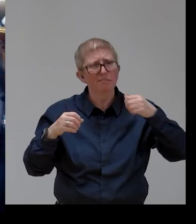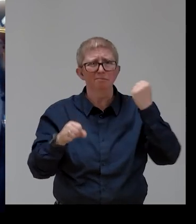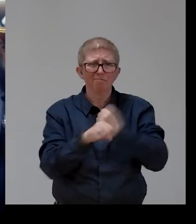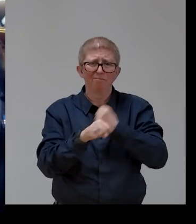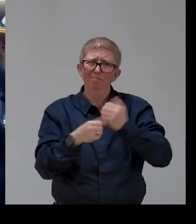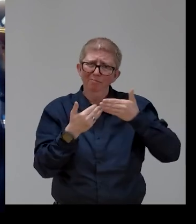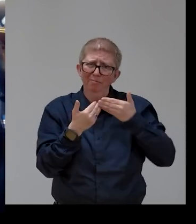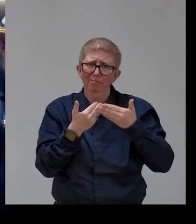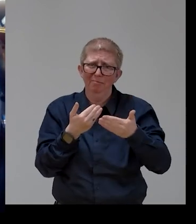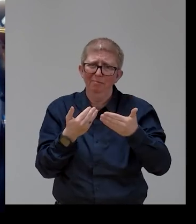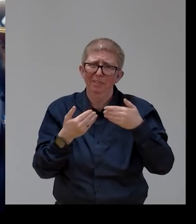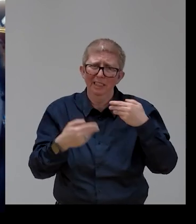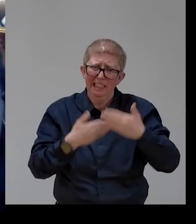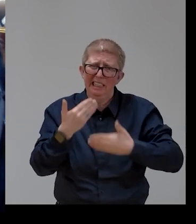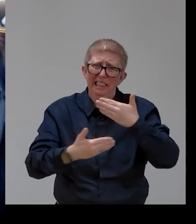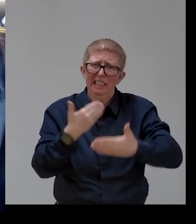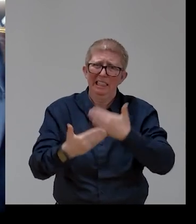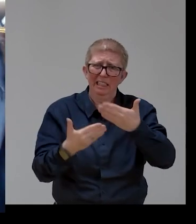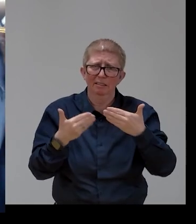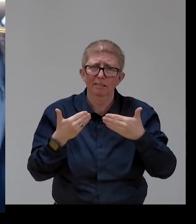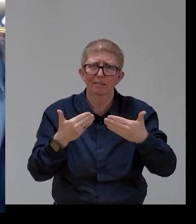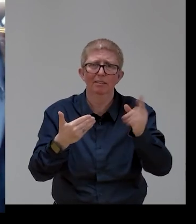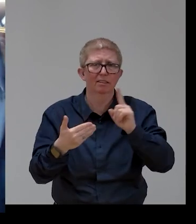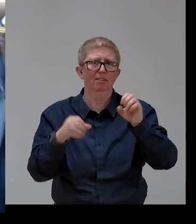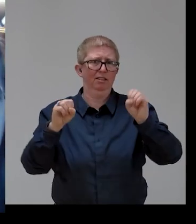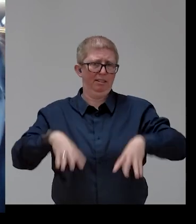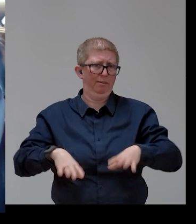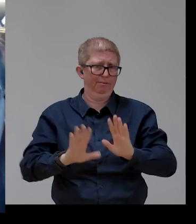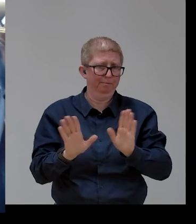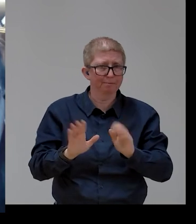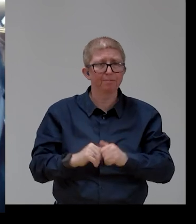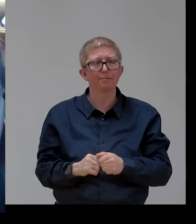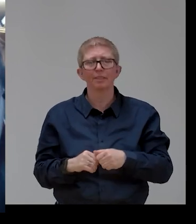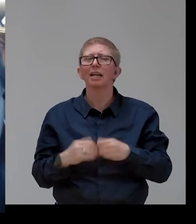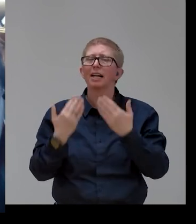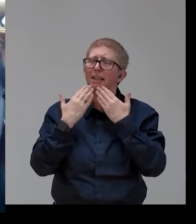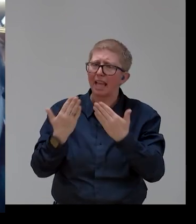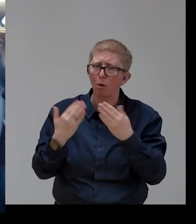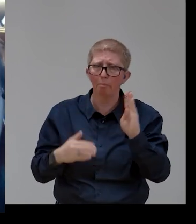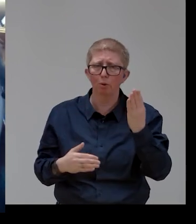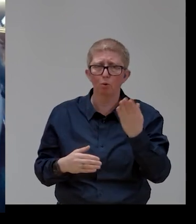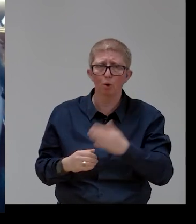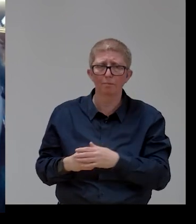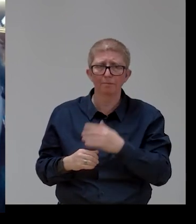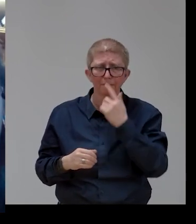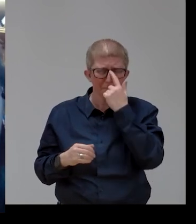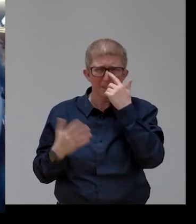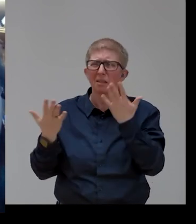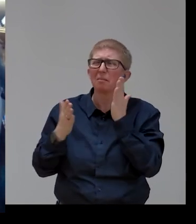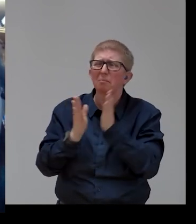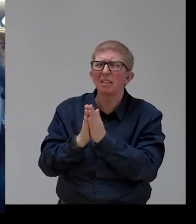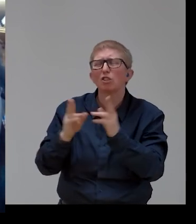Thank you. Thank you very much, Bruno. Thank Ima, maybe a brief, if possible, the question on